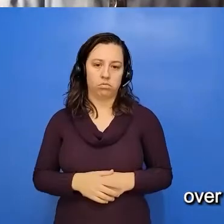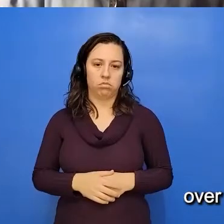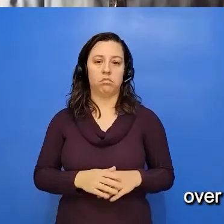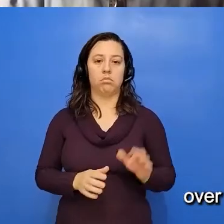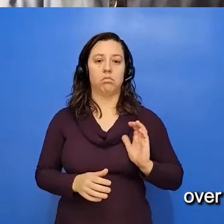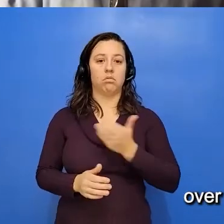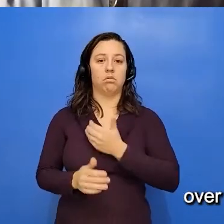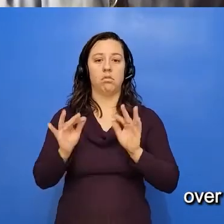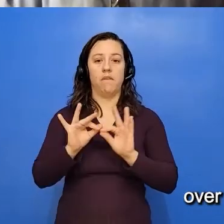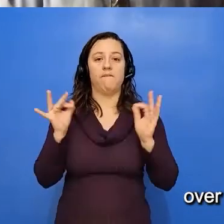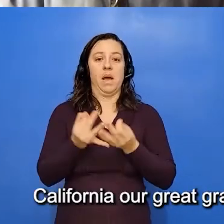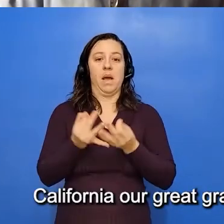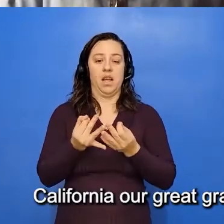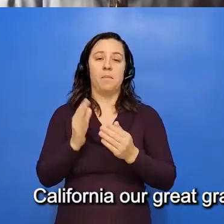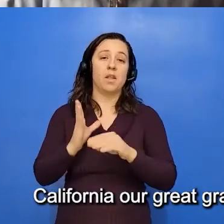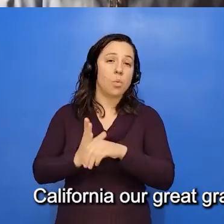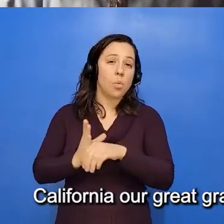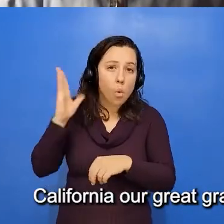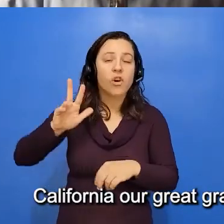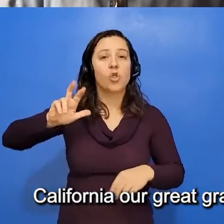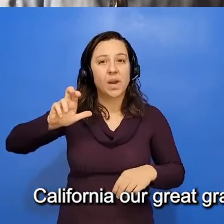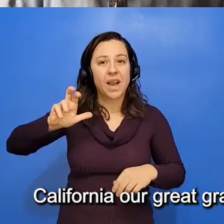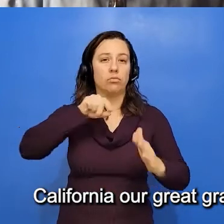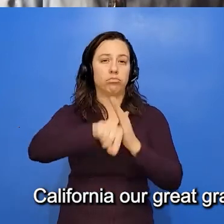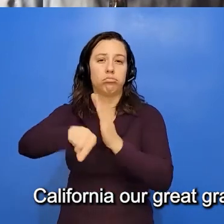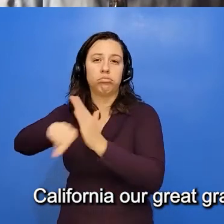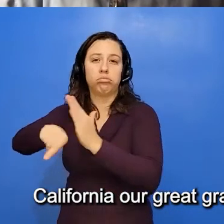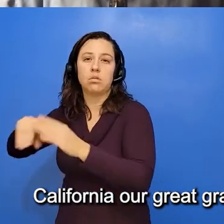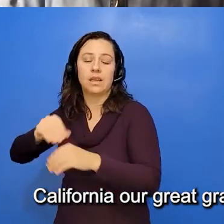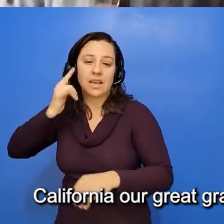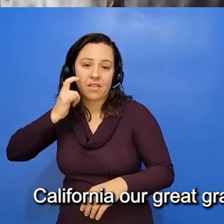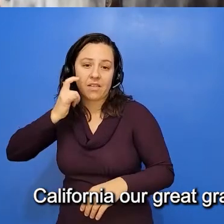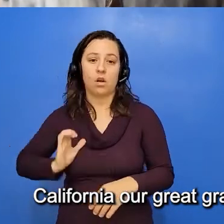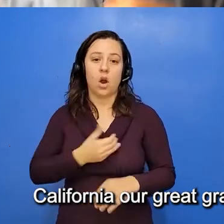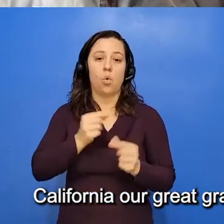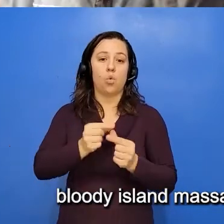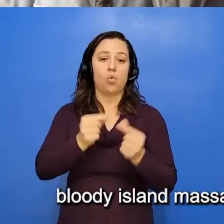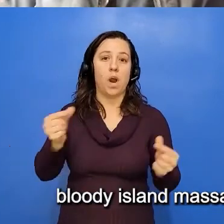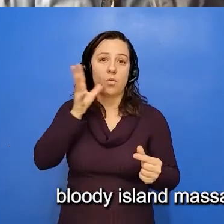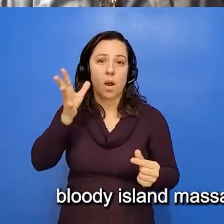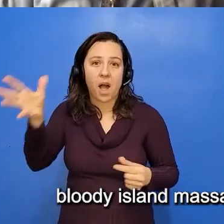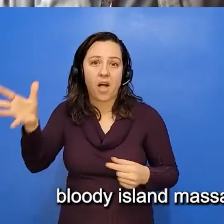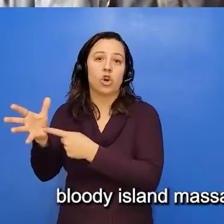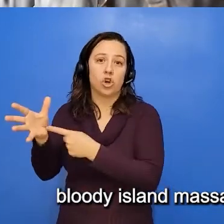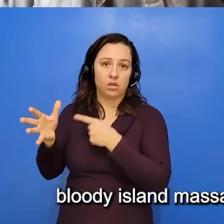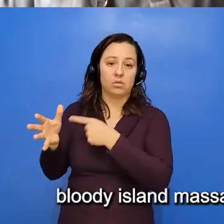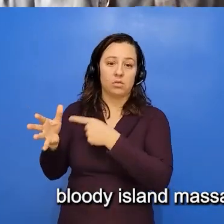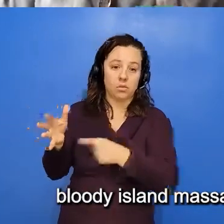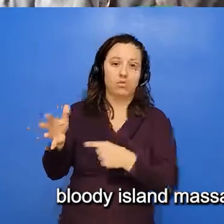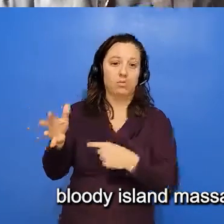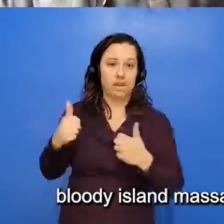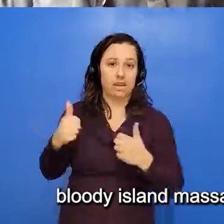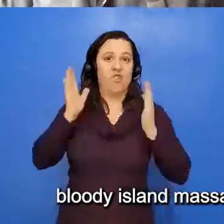over 300 massacres in California. Our great grandmother was a childhood survivor of Bloody Island Massacre,